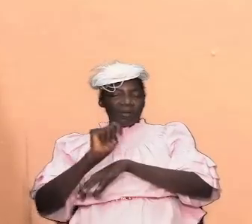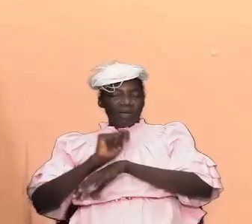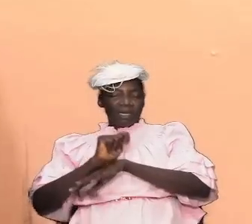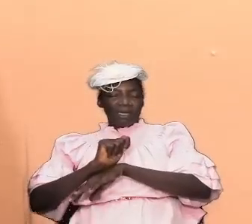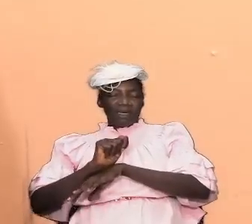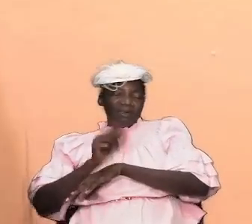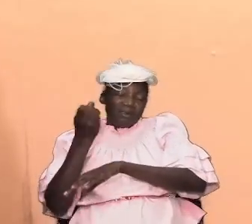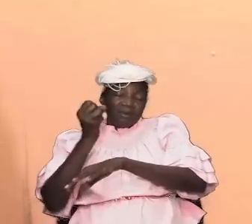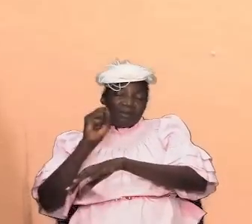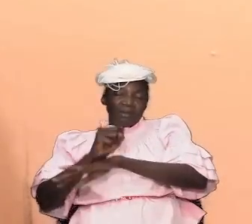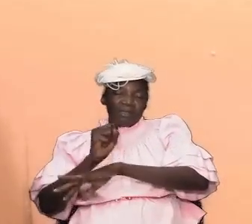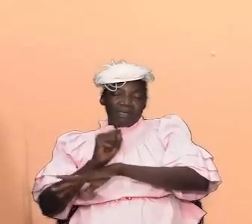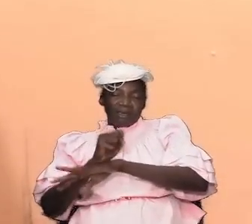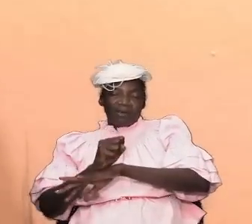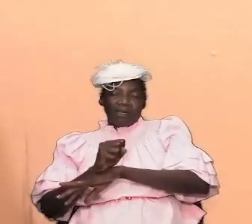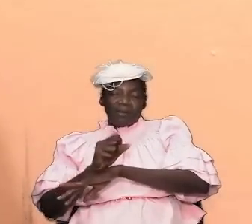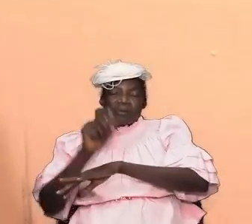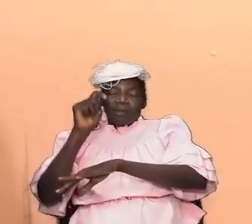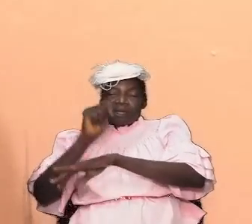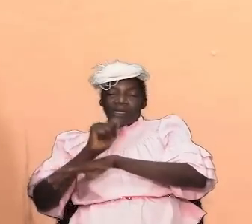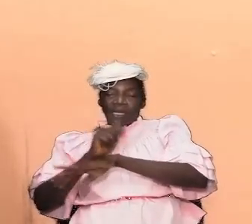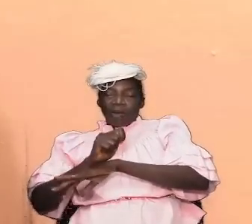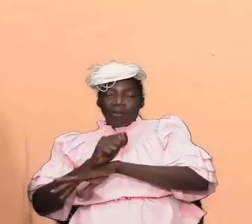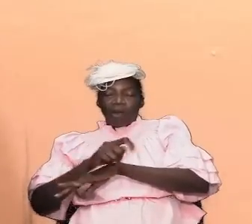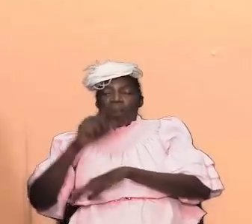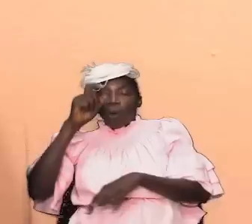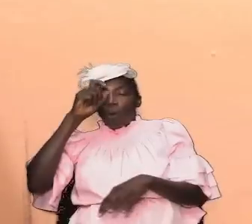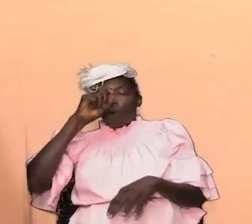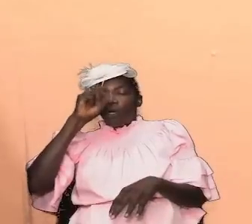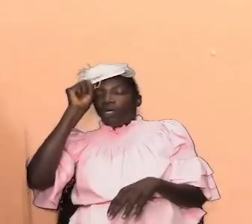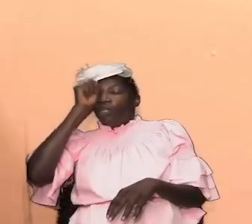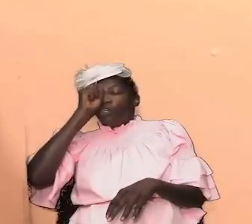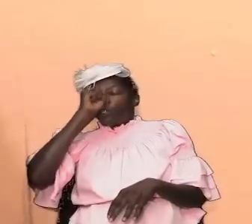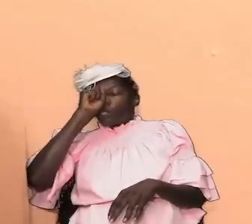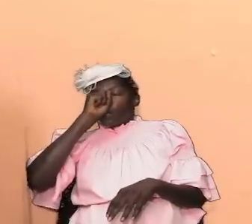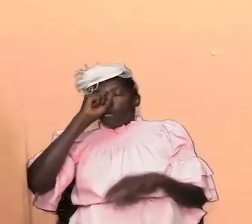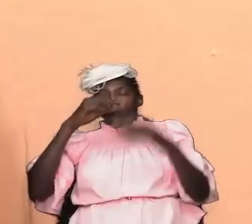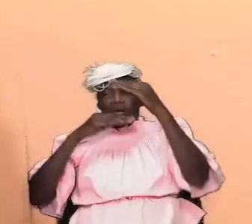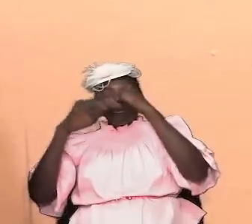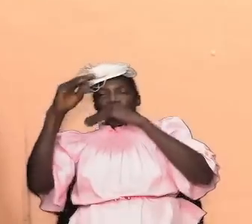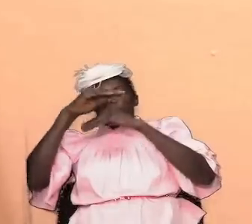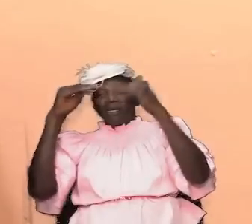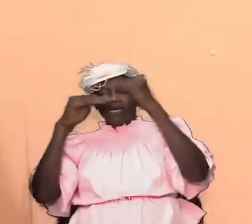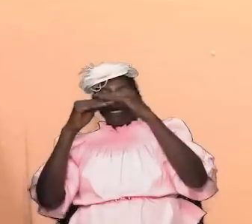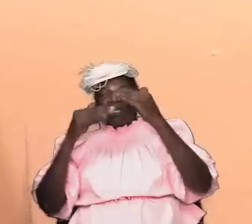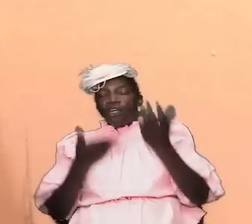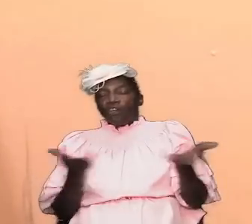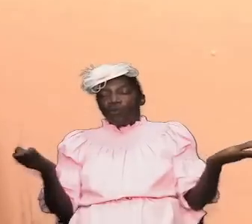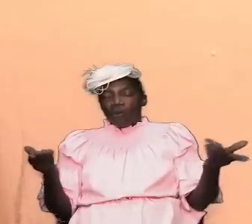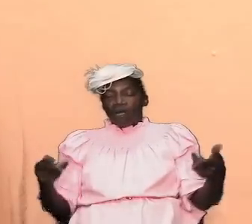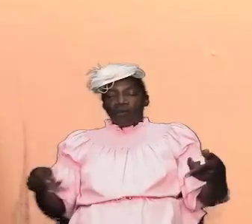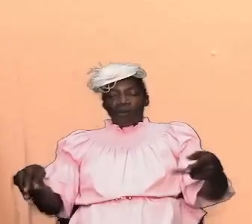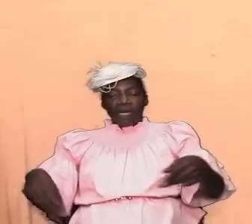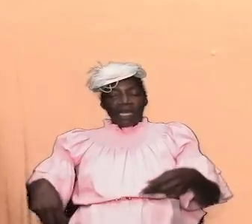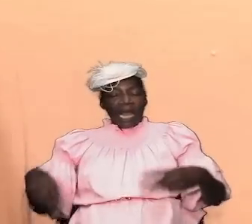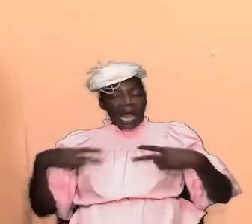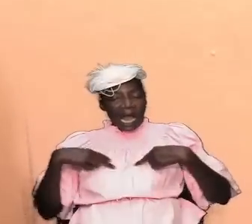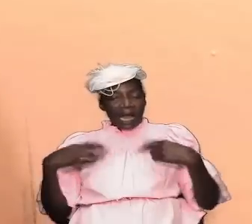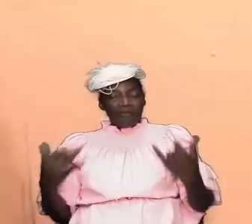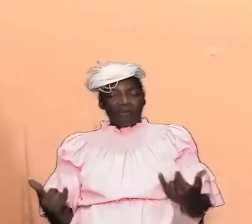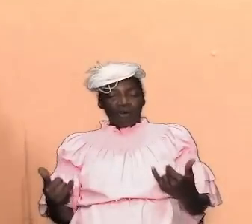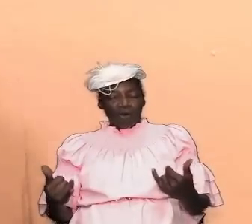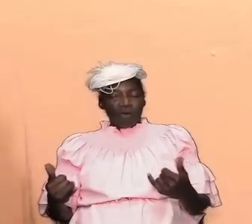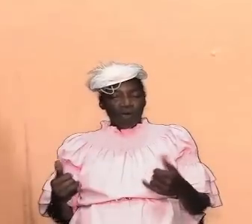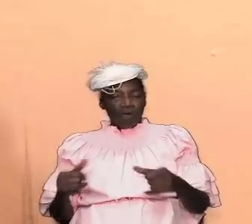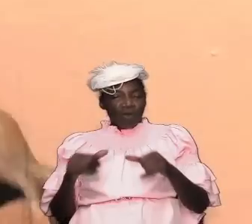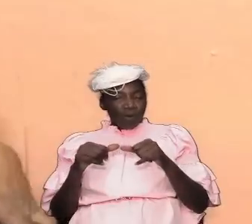sanctuary then the temple when solomon built it all the way down to what we have today and we are going to trace the steps so